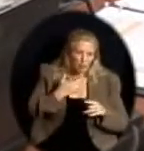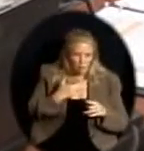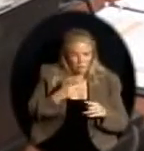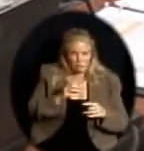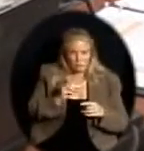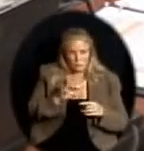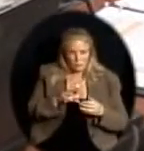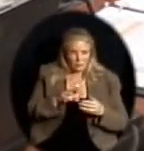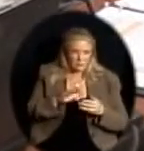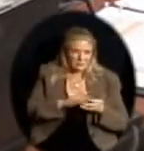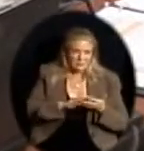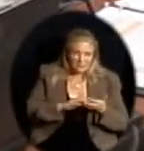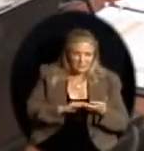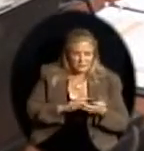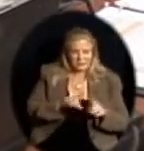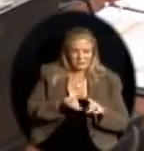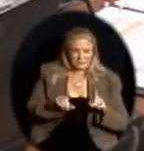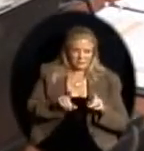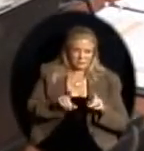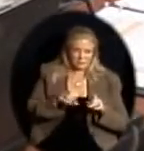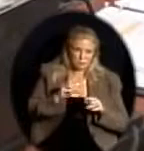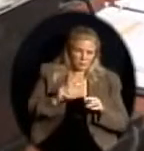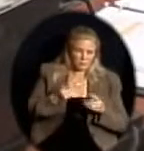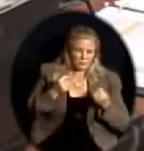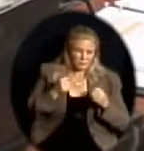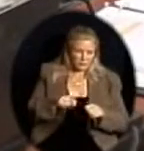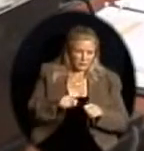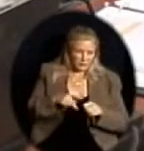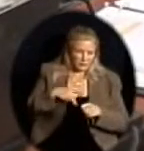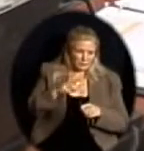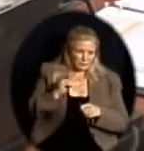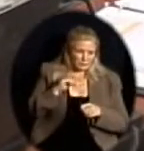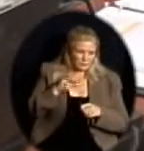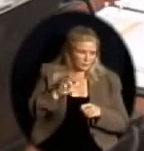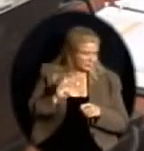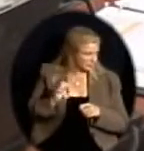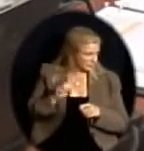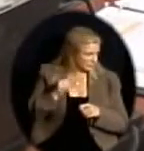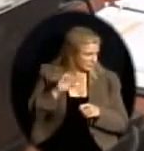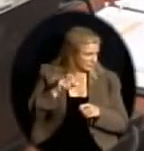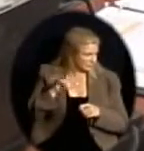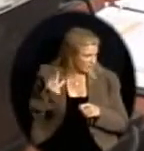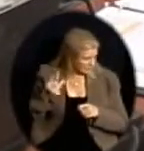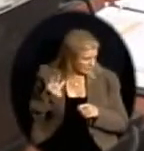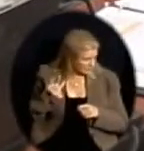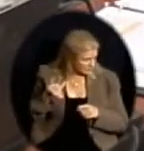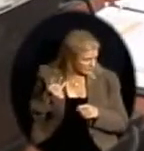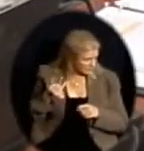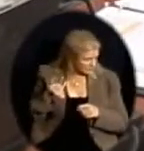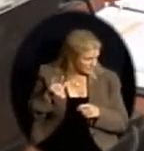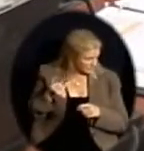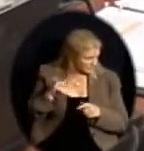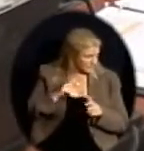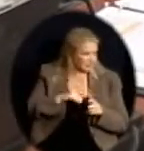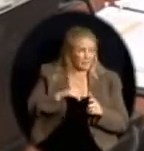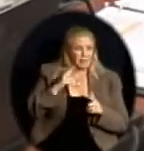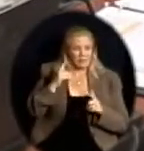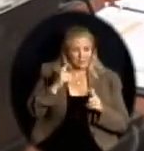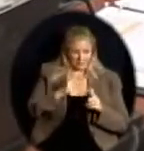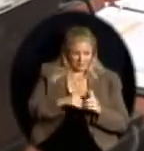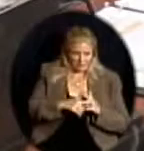Prairie Trail. It worked better. And then we really hit upon probably the final coating at Ravenwood.